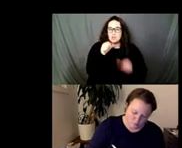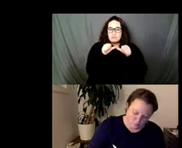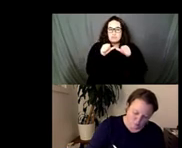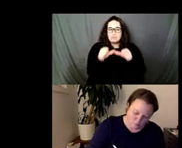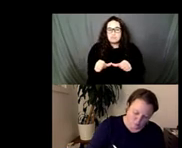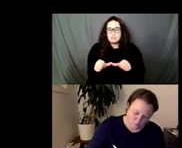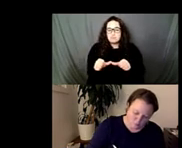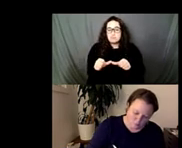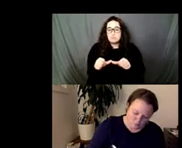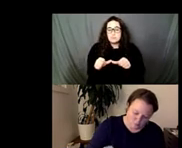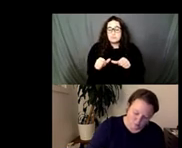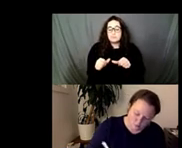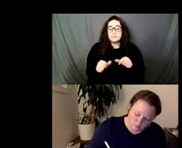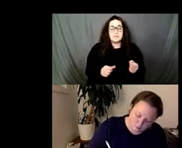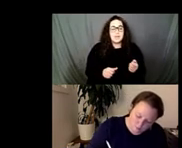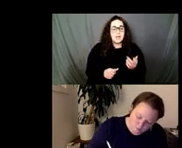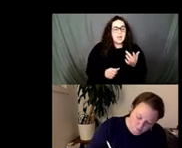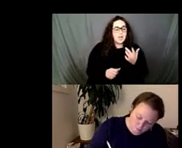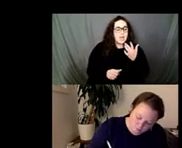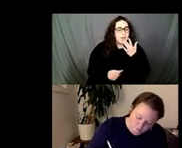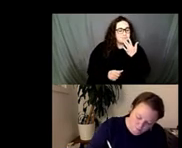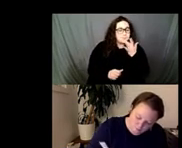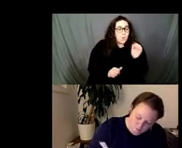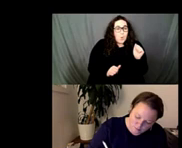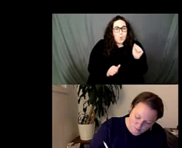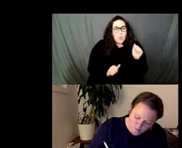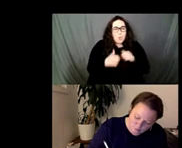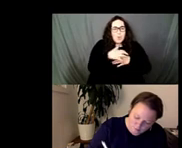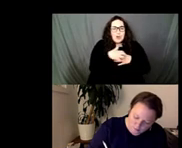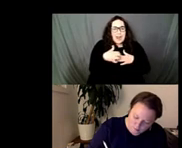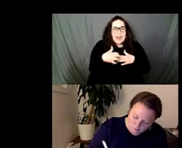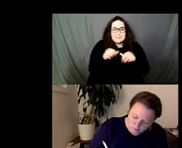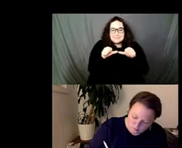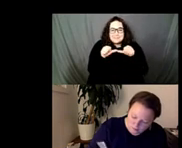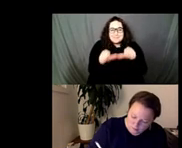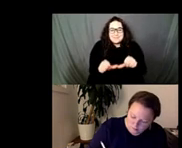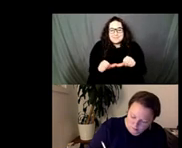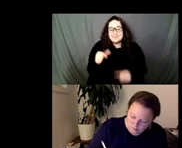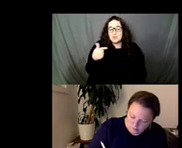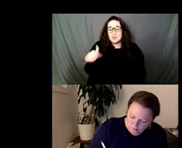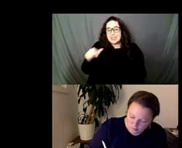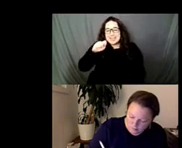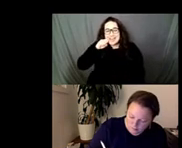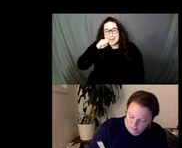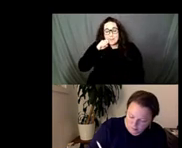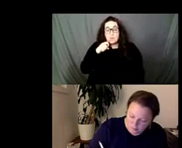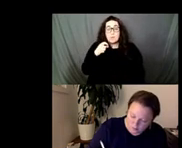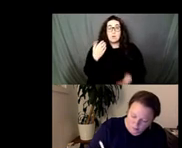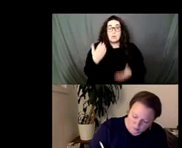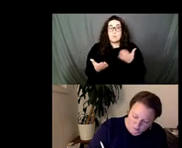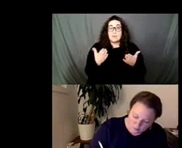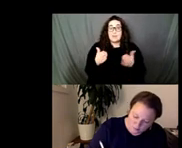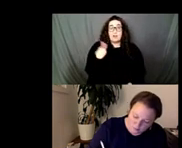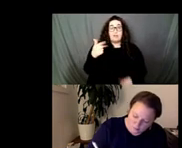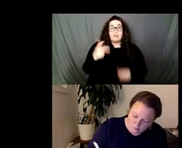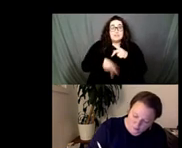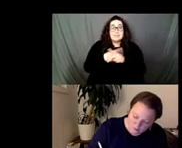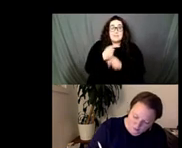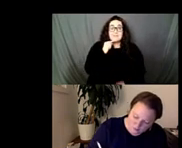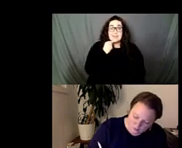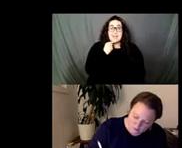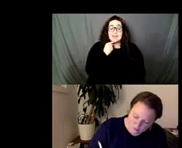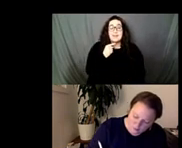the first uh taste of grape still tastes like grape or green apple in this case or is it one that kind of dissipates over